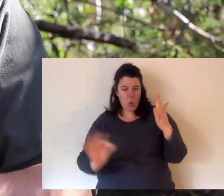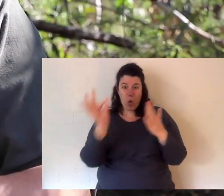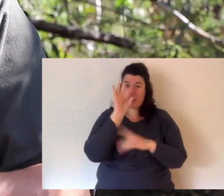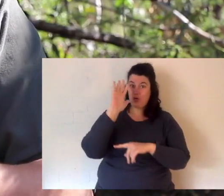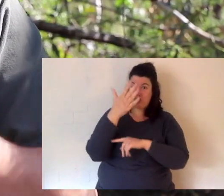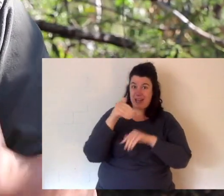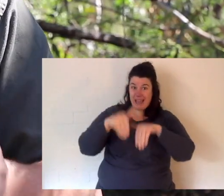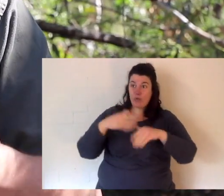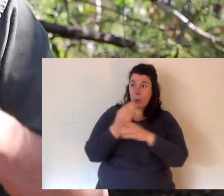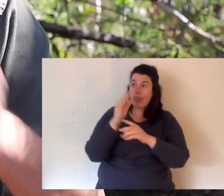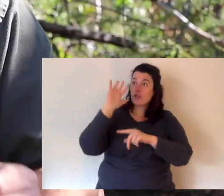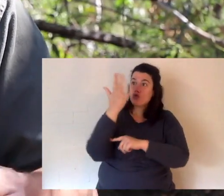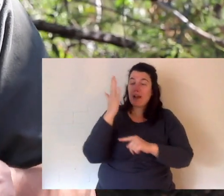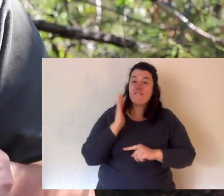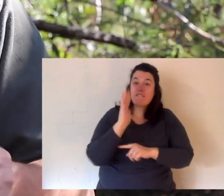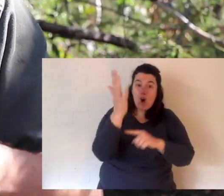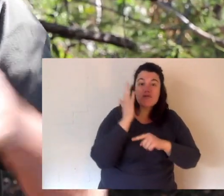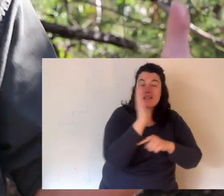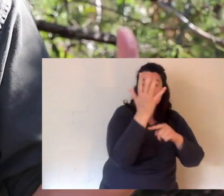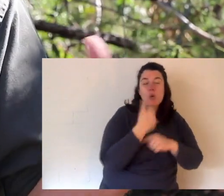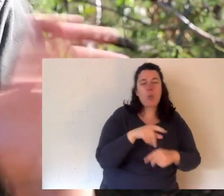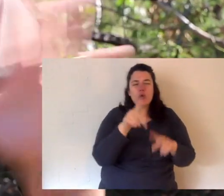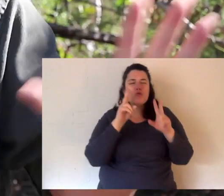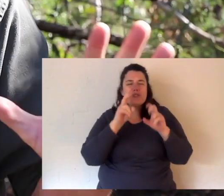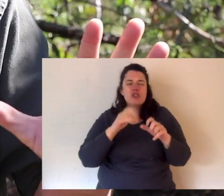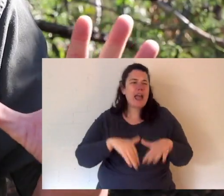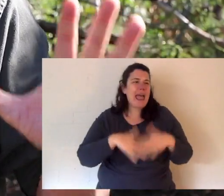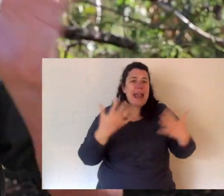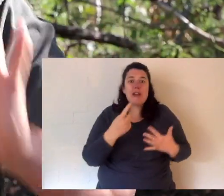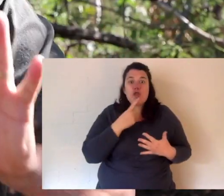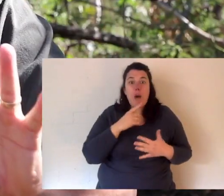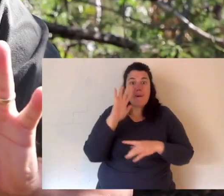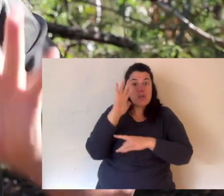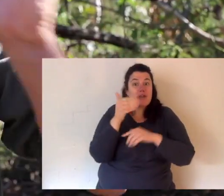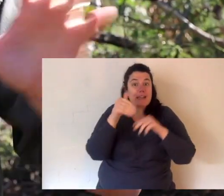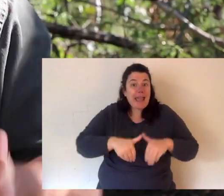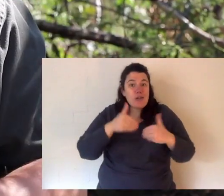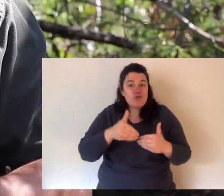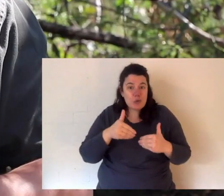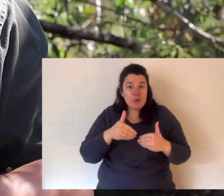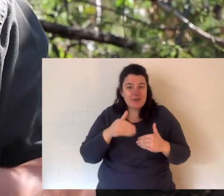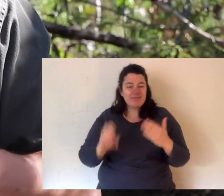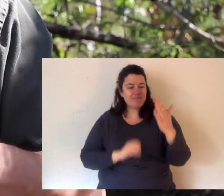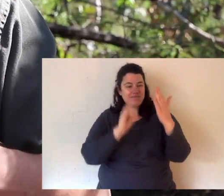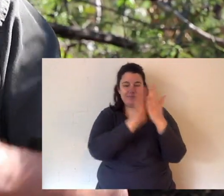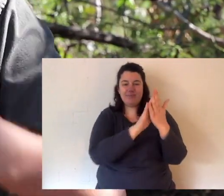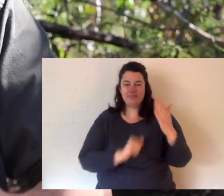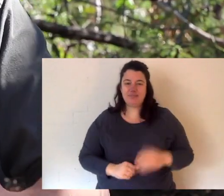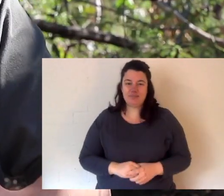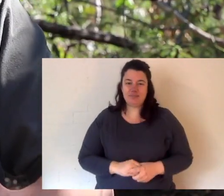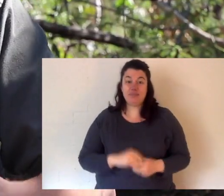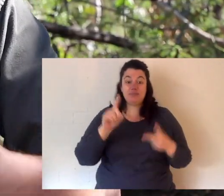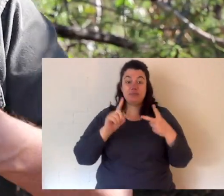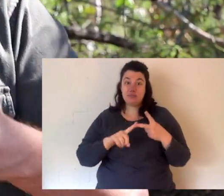in its habitat so please research any species I don't mind and put it in its habitat up in the trees. Now for your